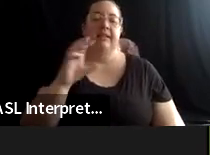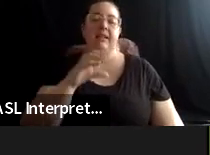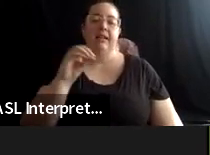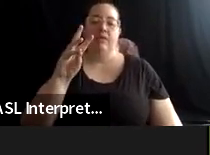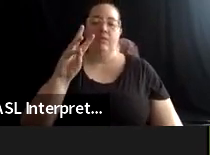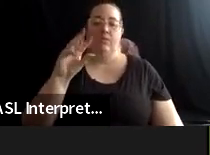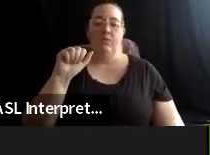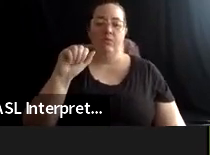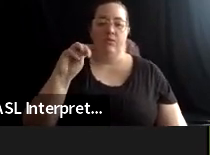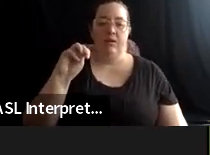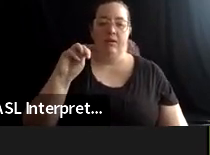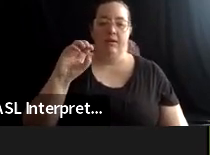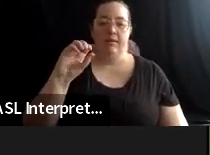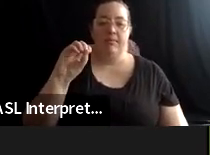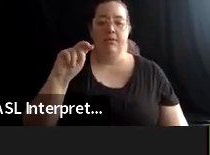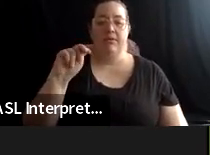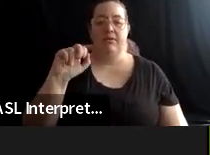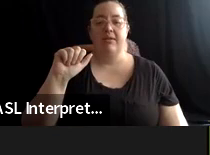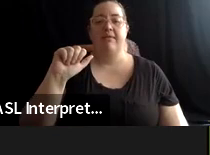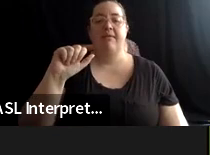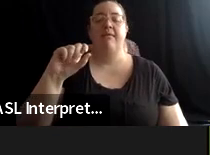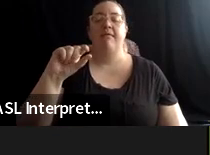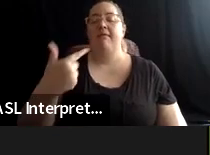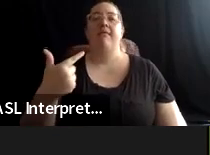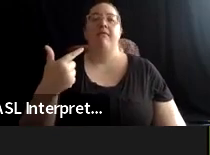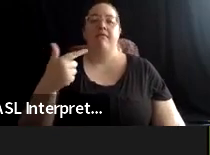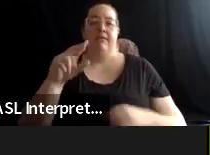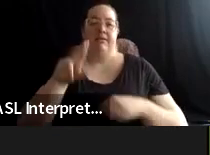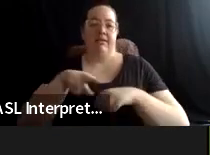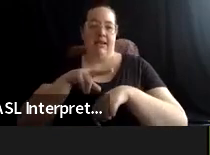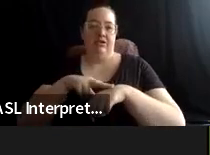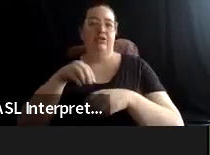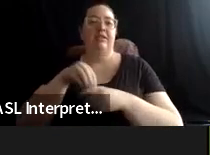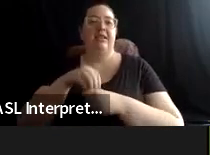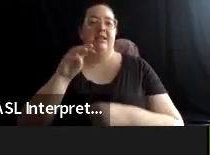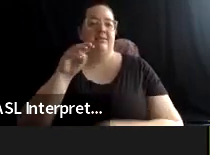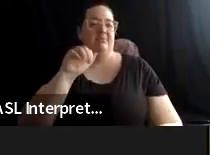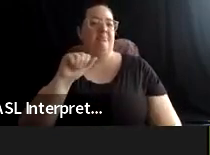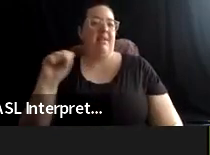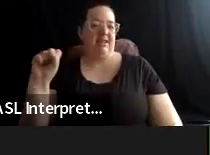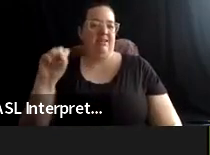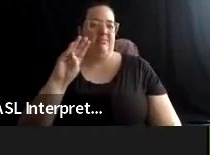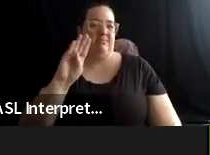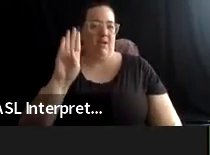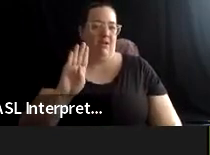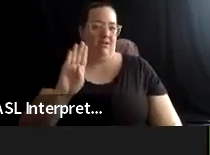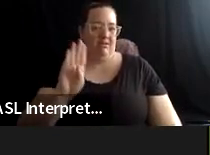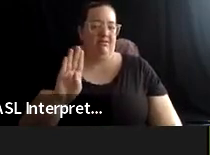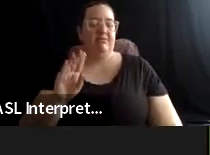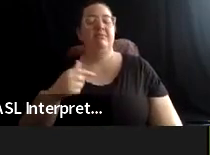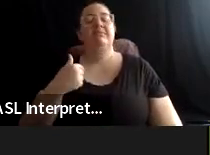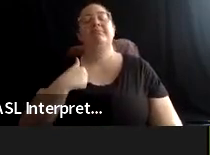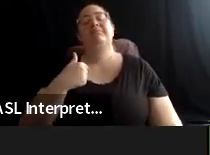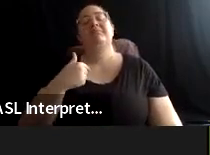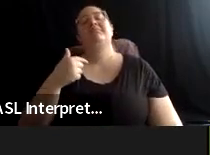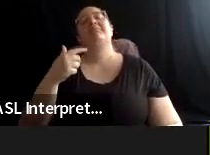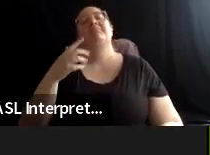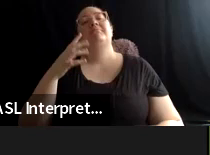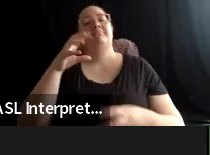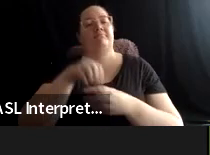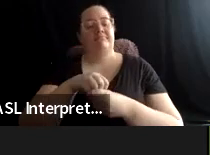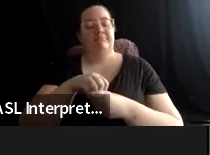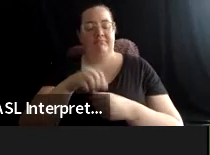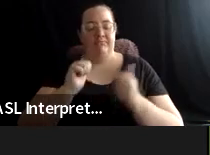And I have the pleasure of working with Emily to steward, First Nations Performing Arts. And I also